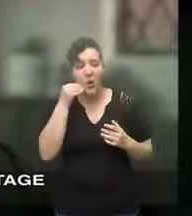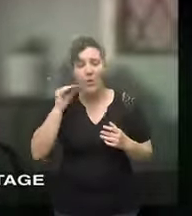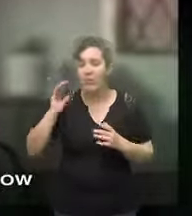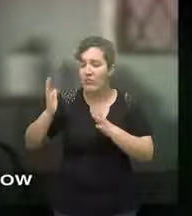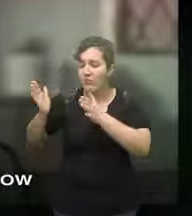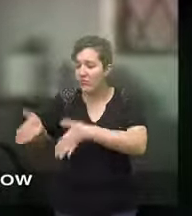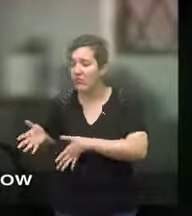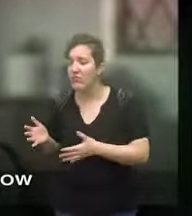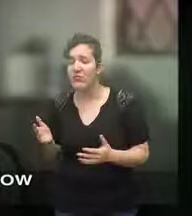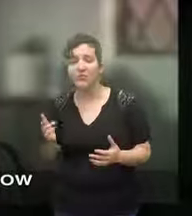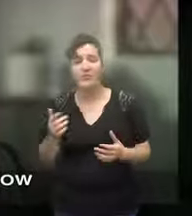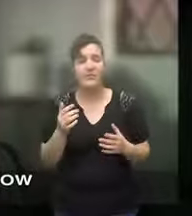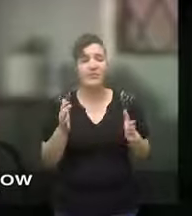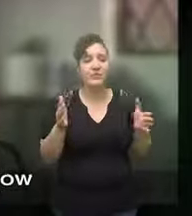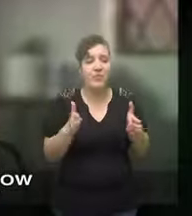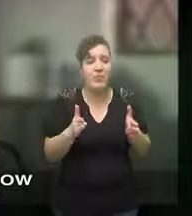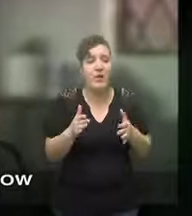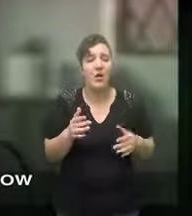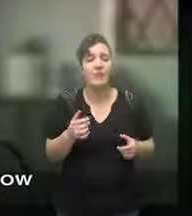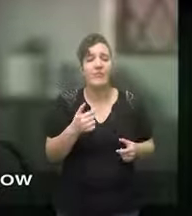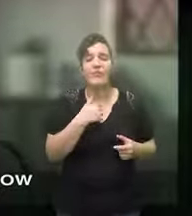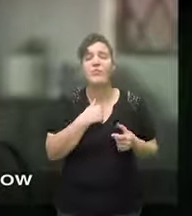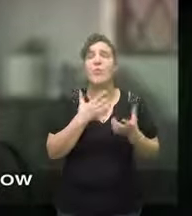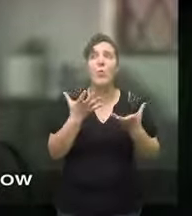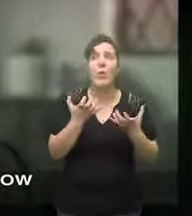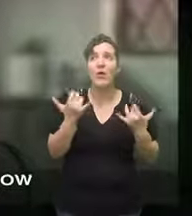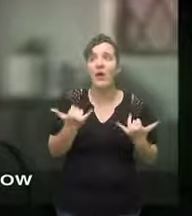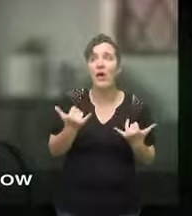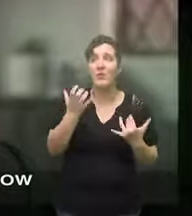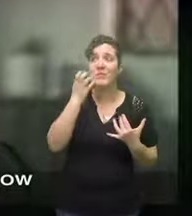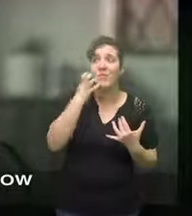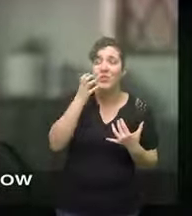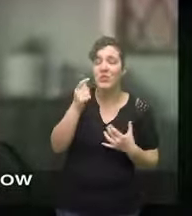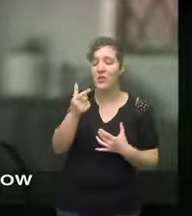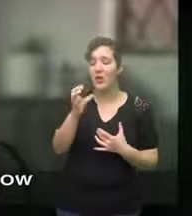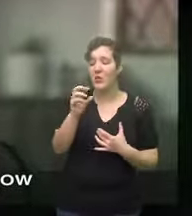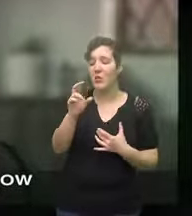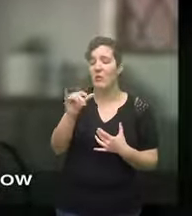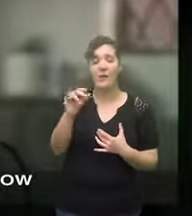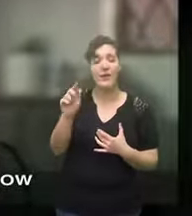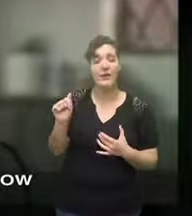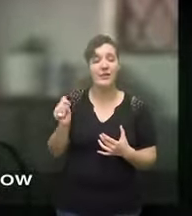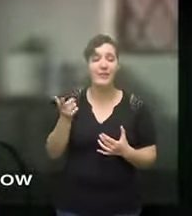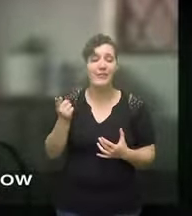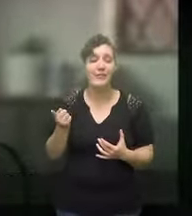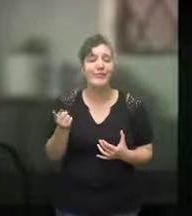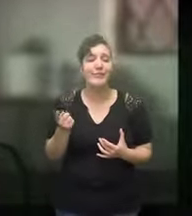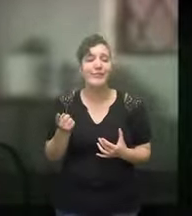what I would give right now for a Carolina peach